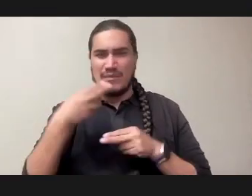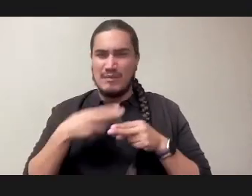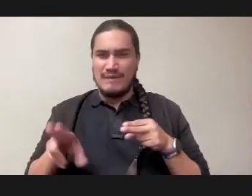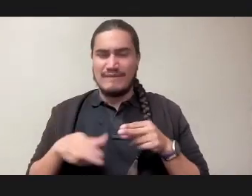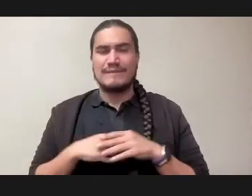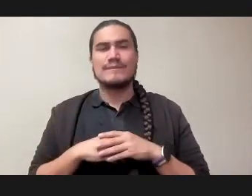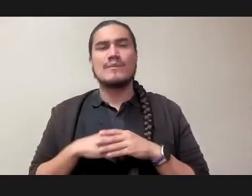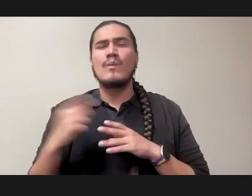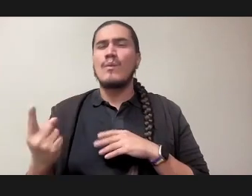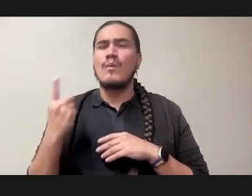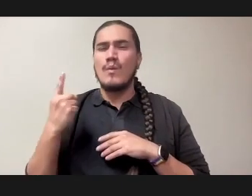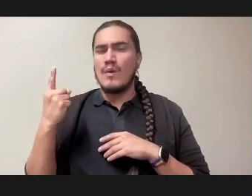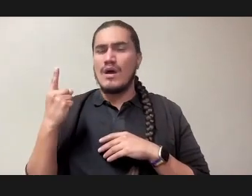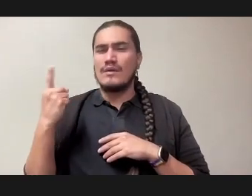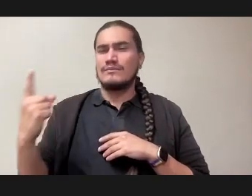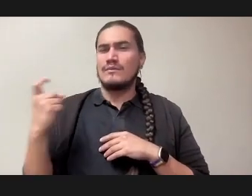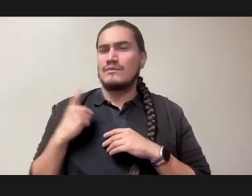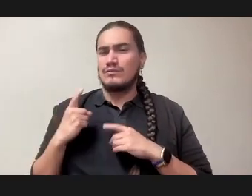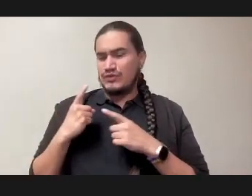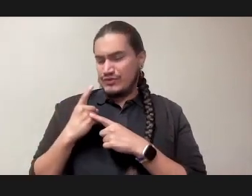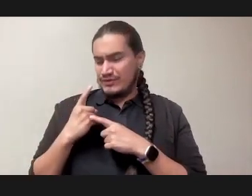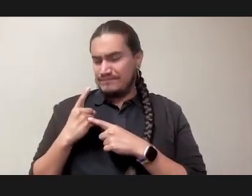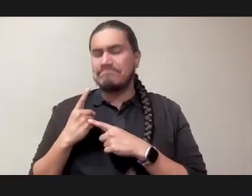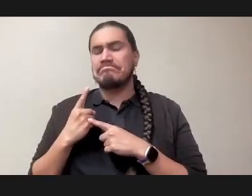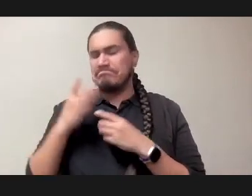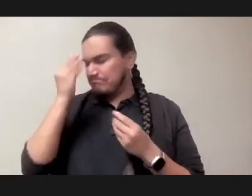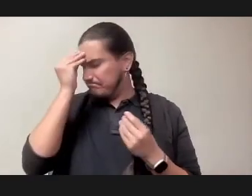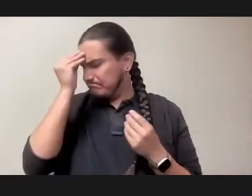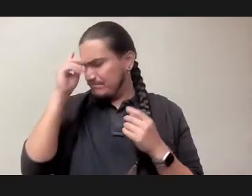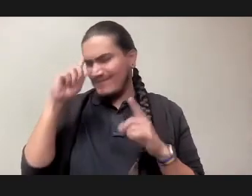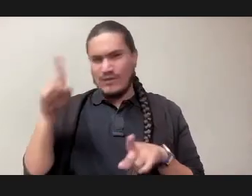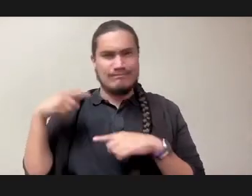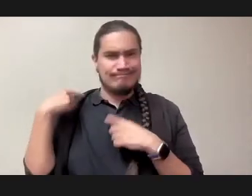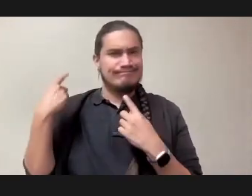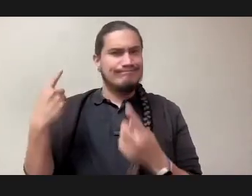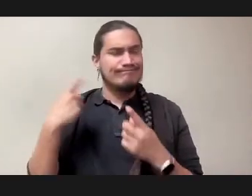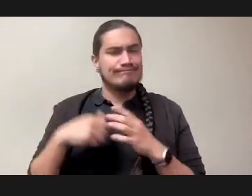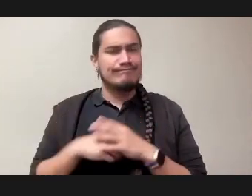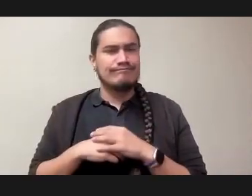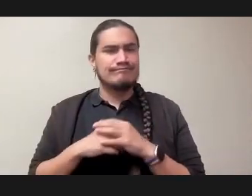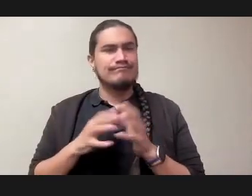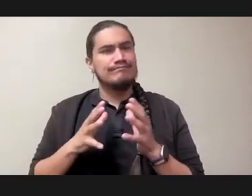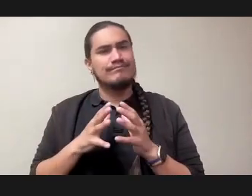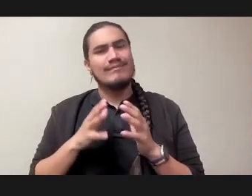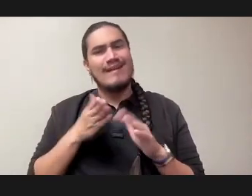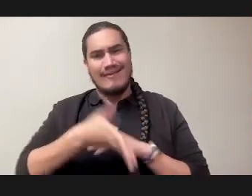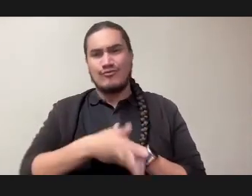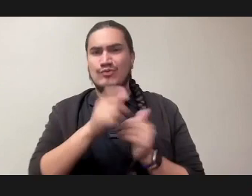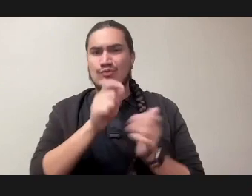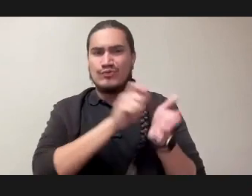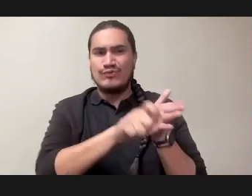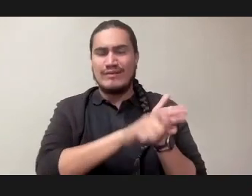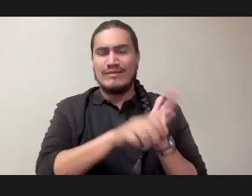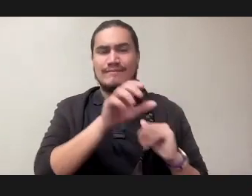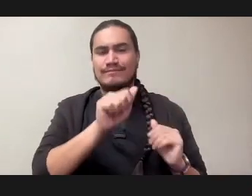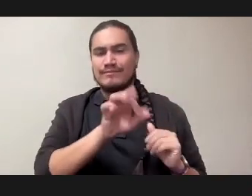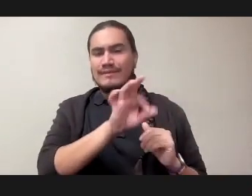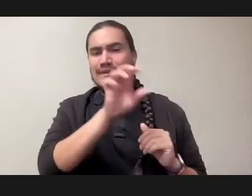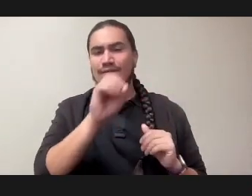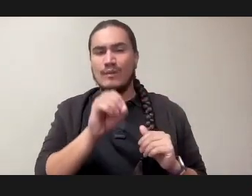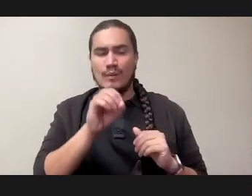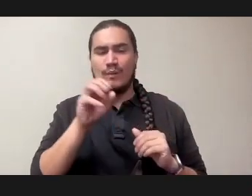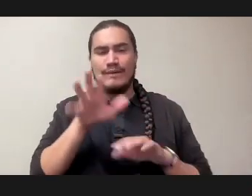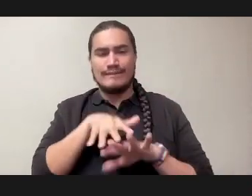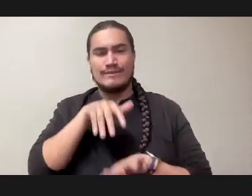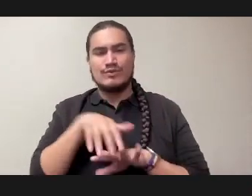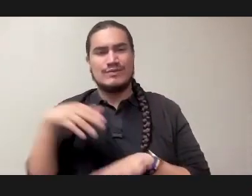grappling with for the last couple of years, especially after writing an Afro-Indigenous history, is really sitting with